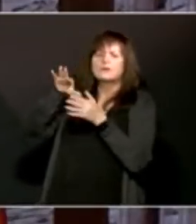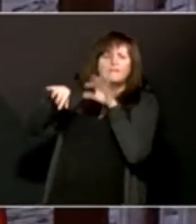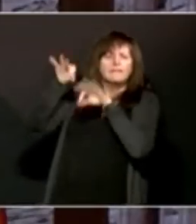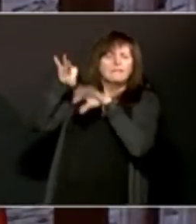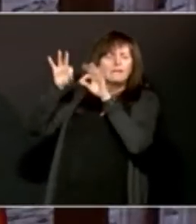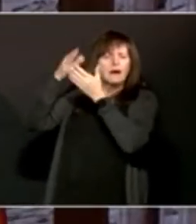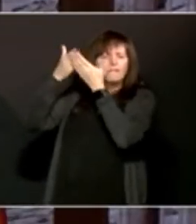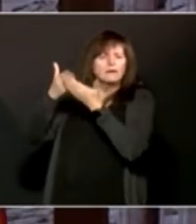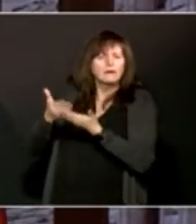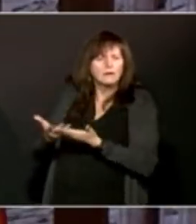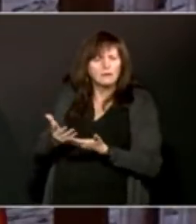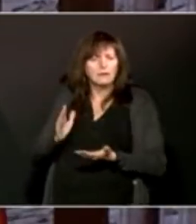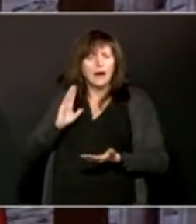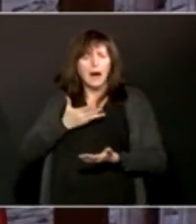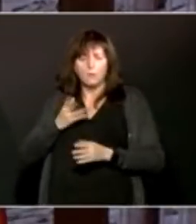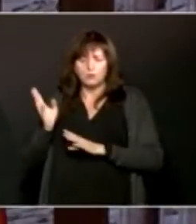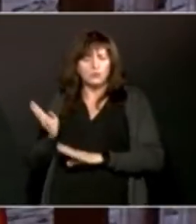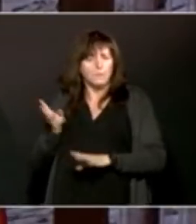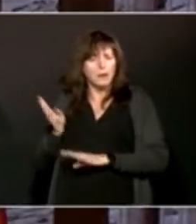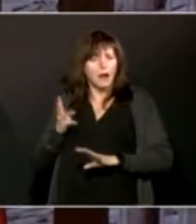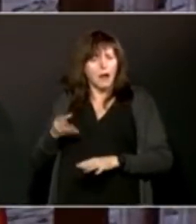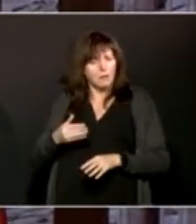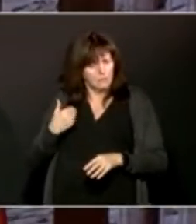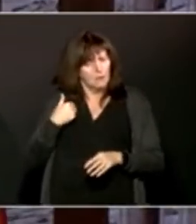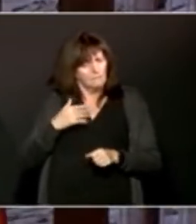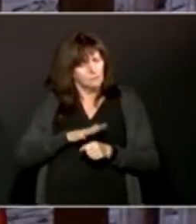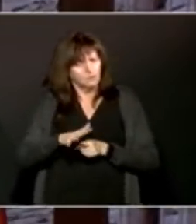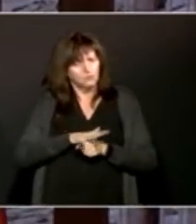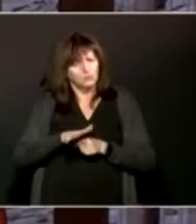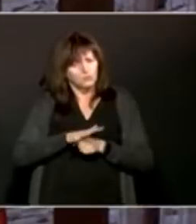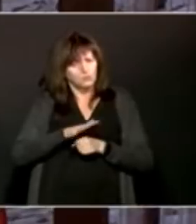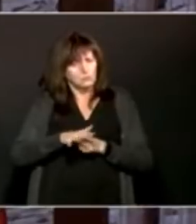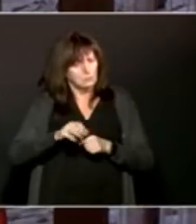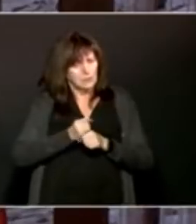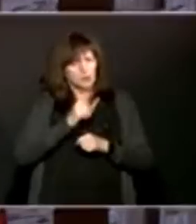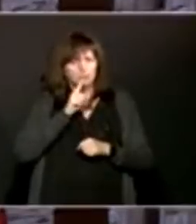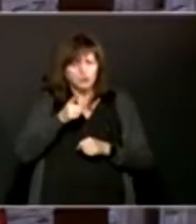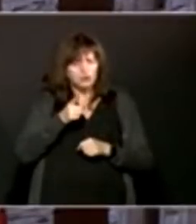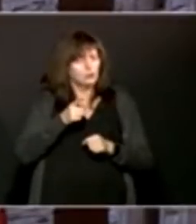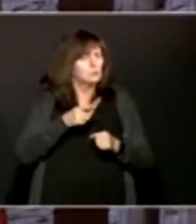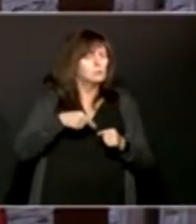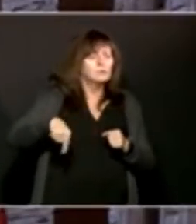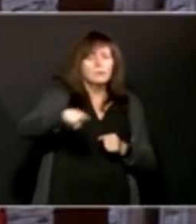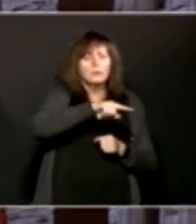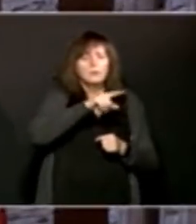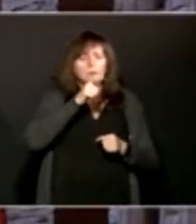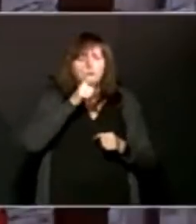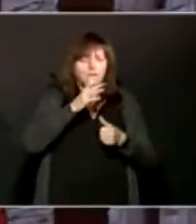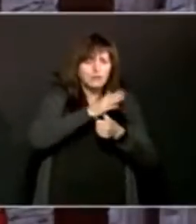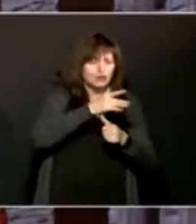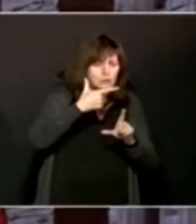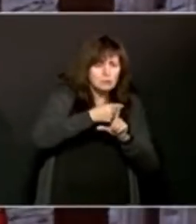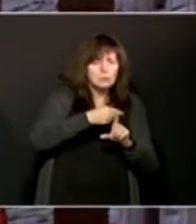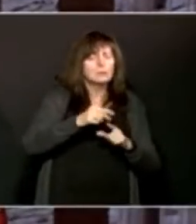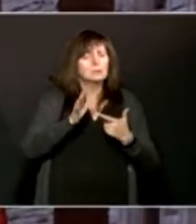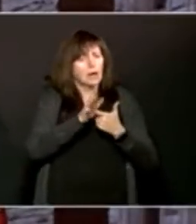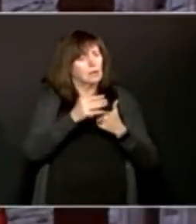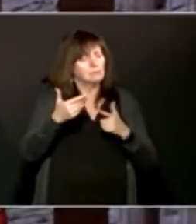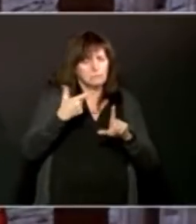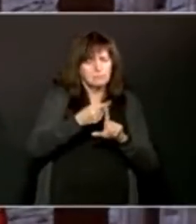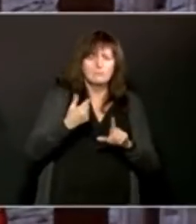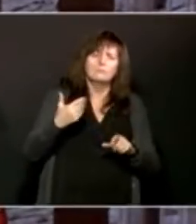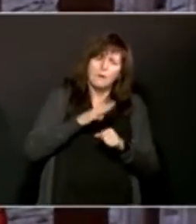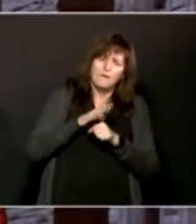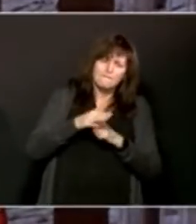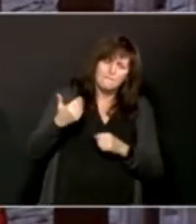have our handling, our individuals who get their first dose and neither second dose. At the same time, there have been some